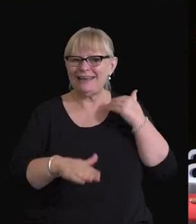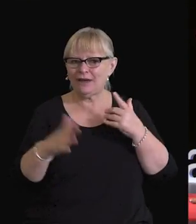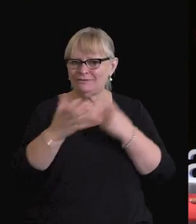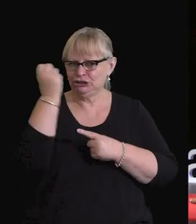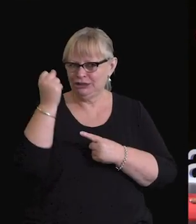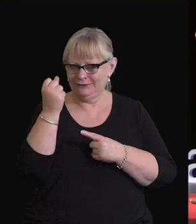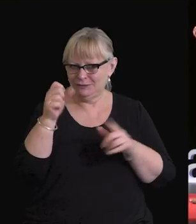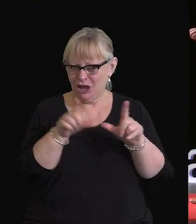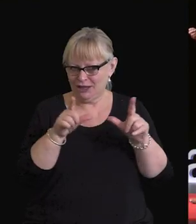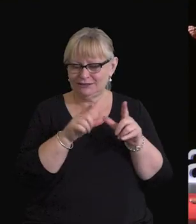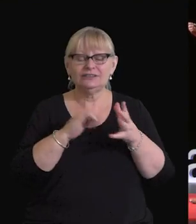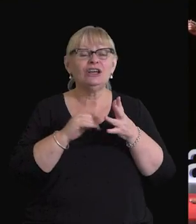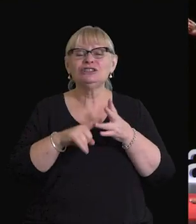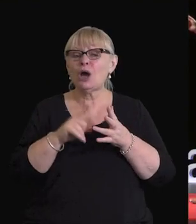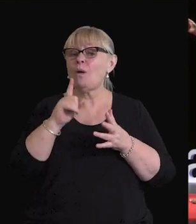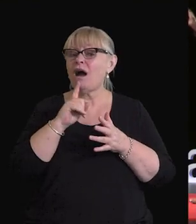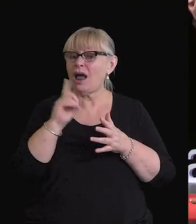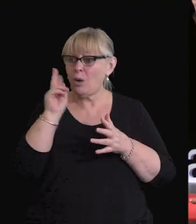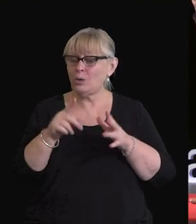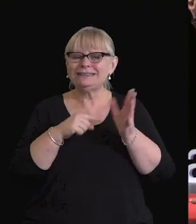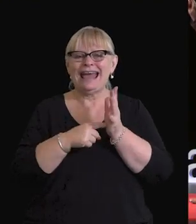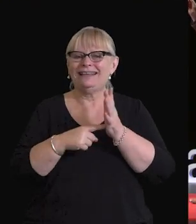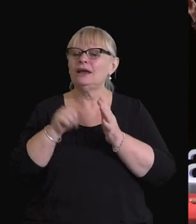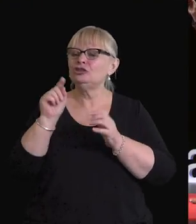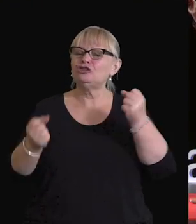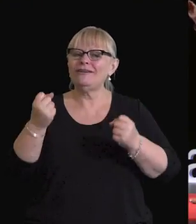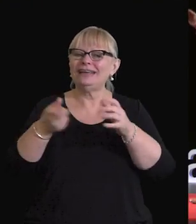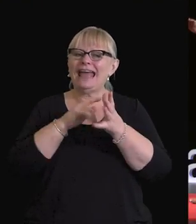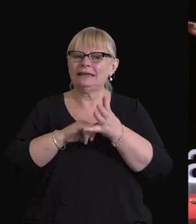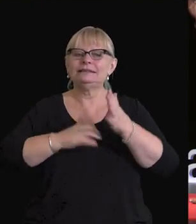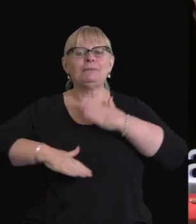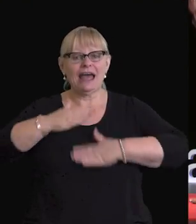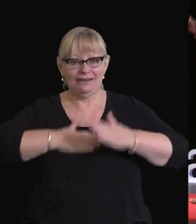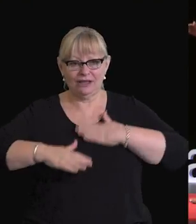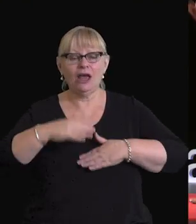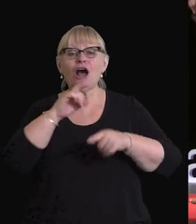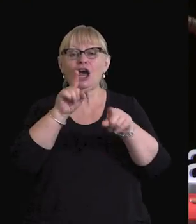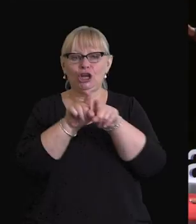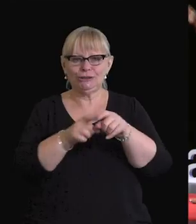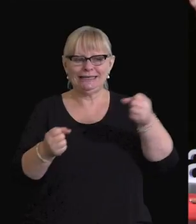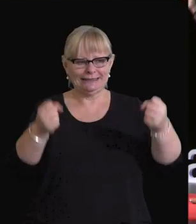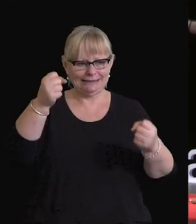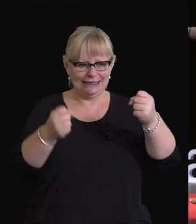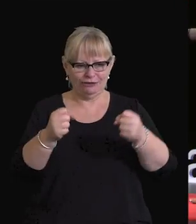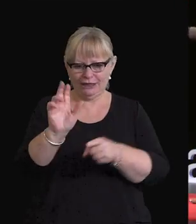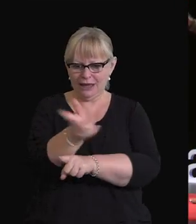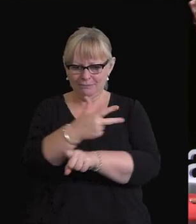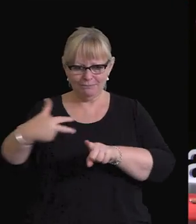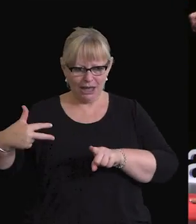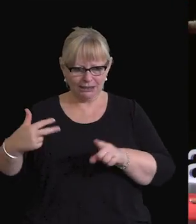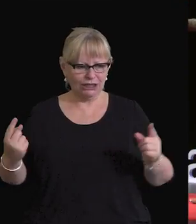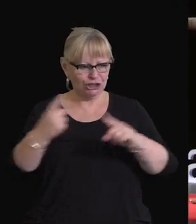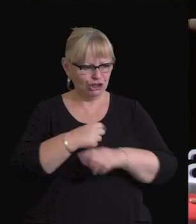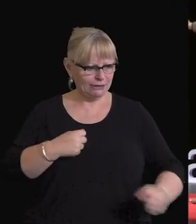anywhere. So instead, I treated driving as a behaviour. I broke it up, steering, parking, changing gears,